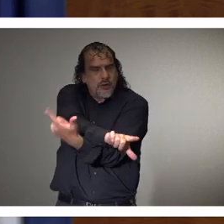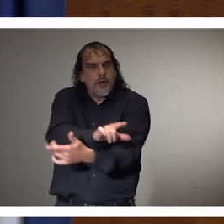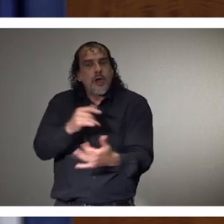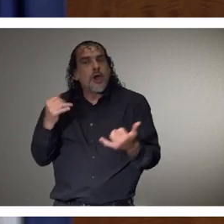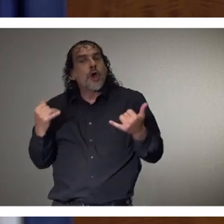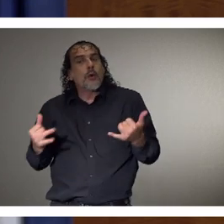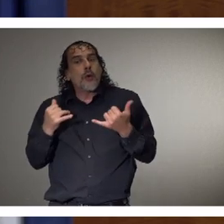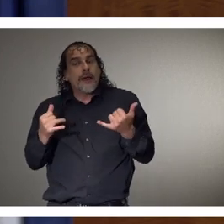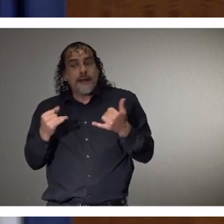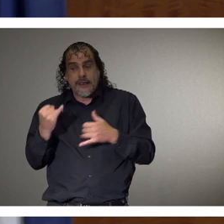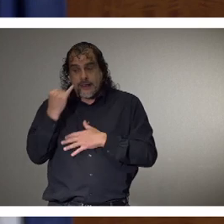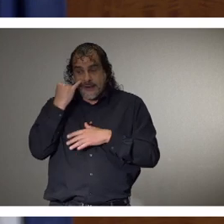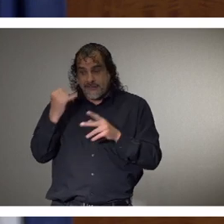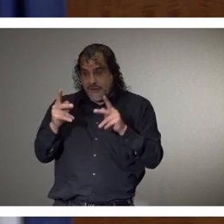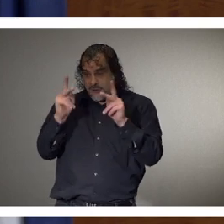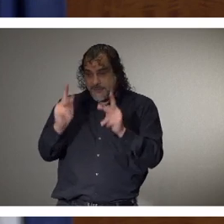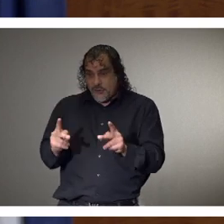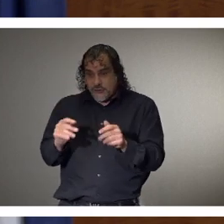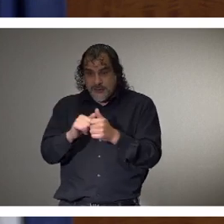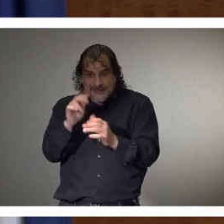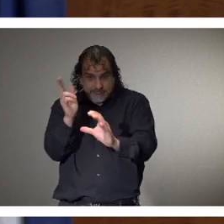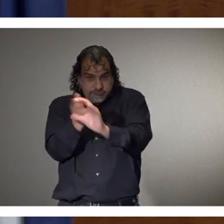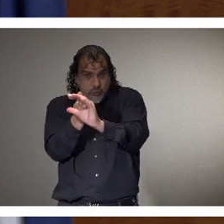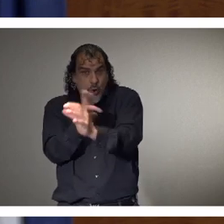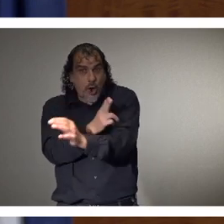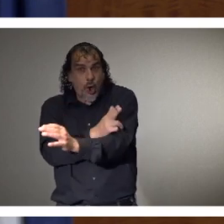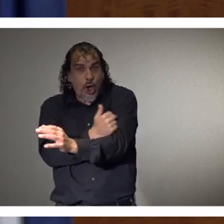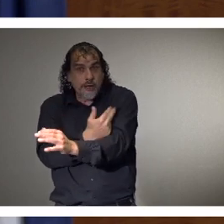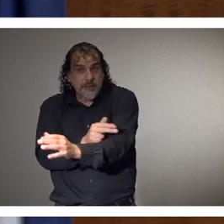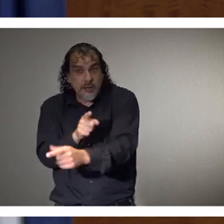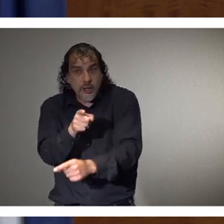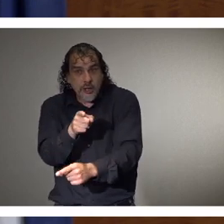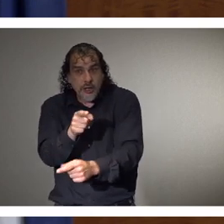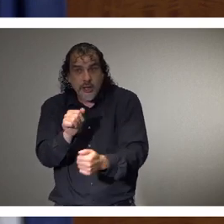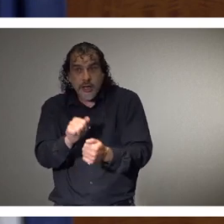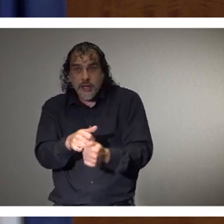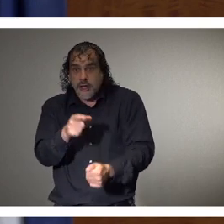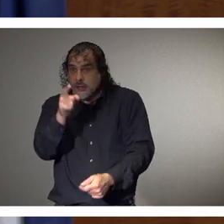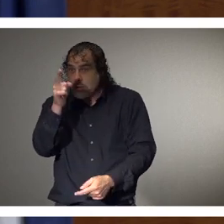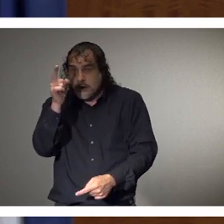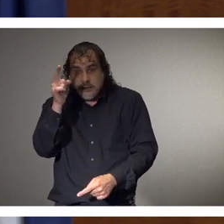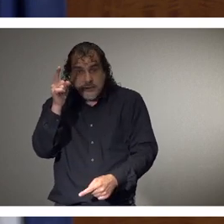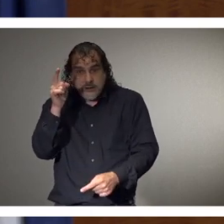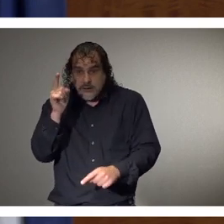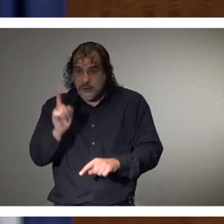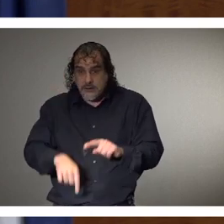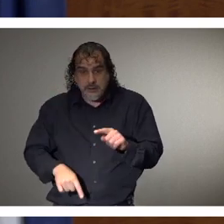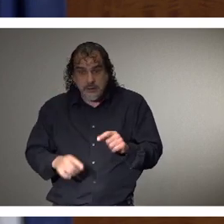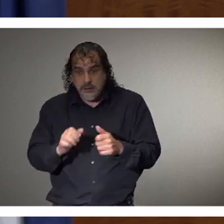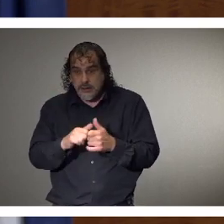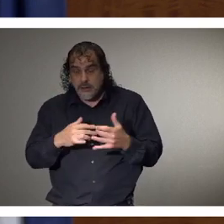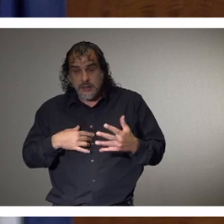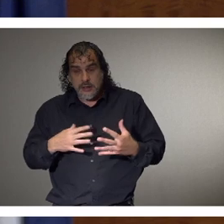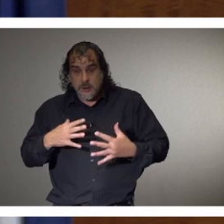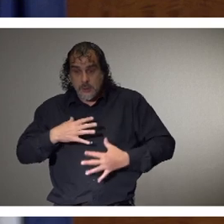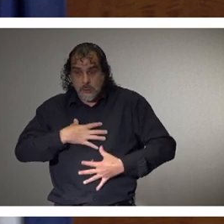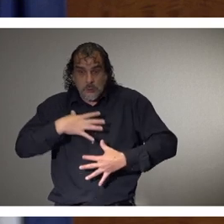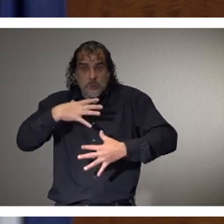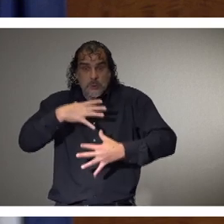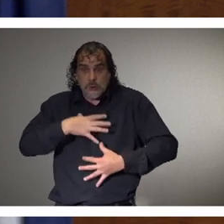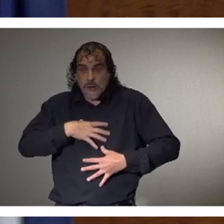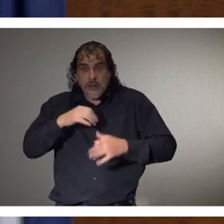if the individual is at a facility that is not able to treat the absolute worst COVID